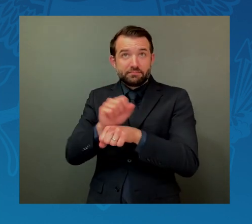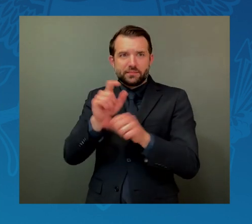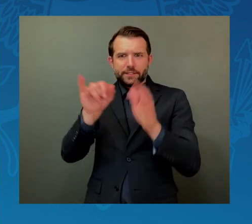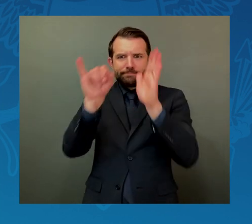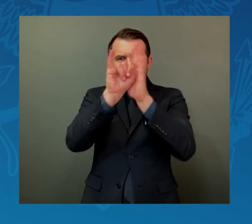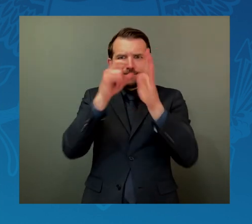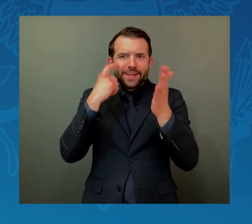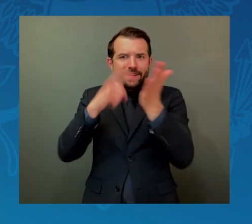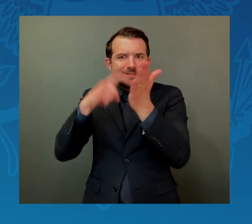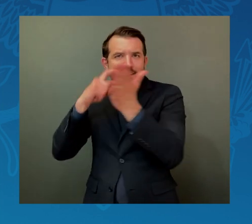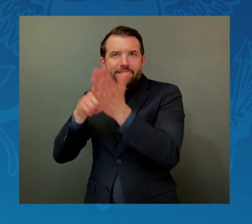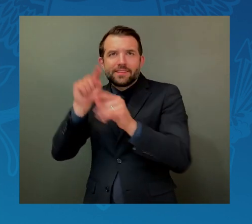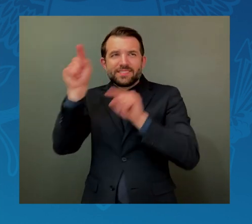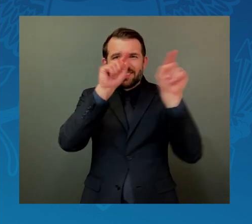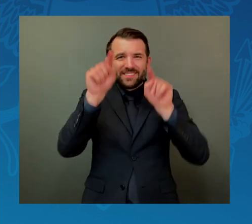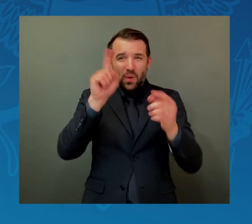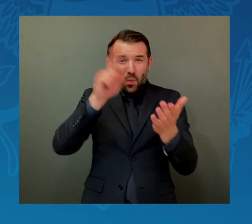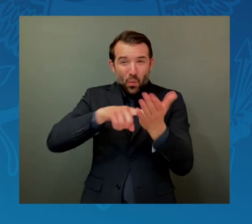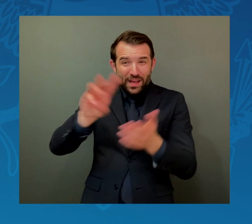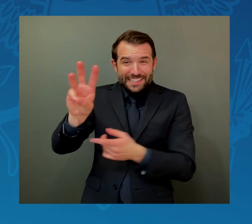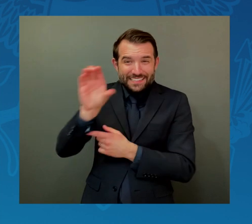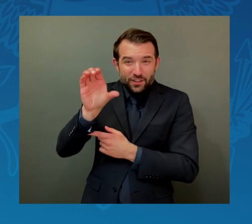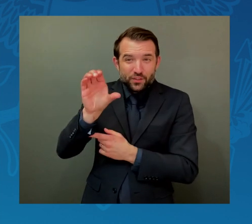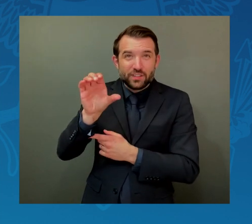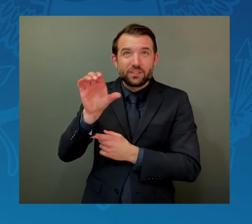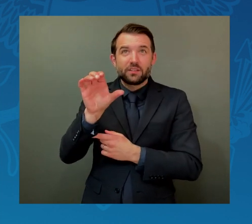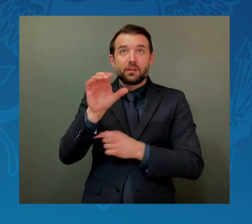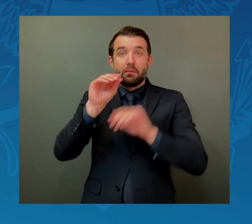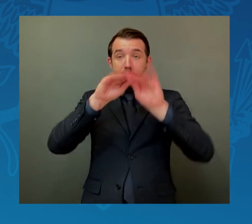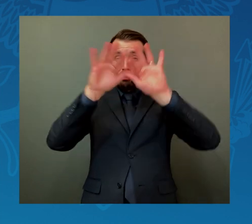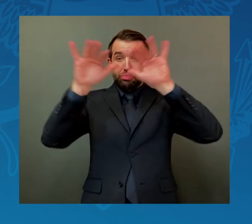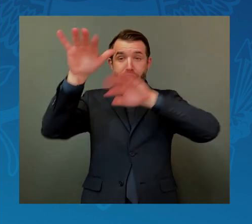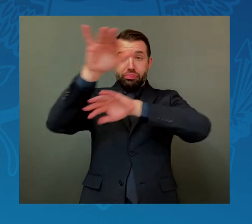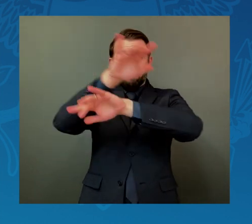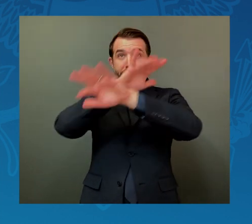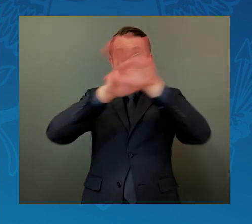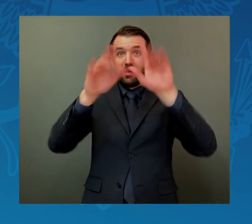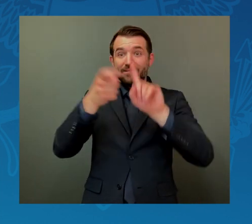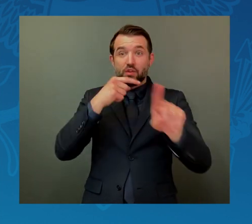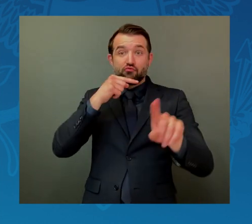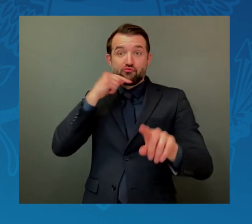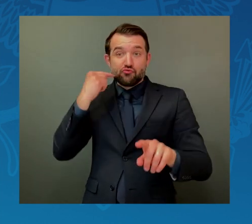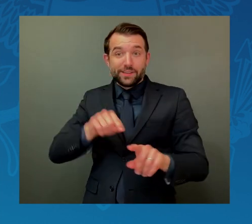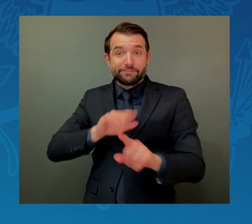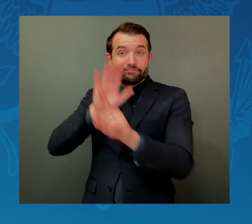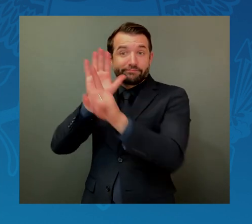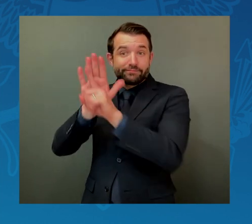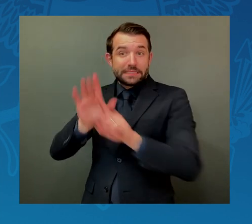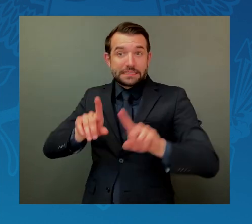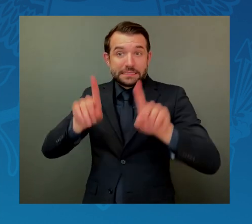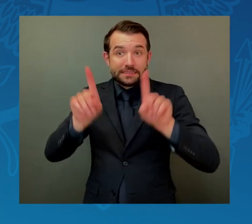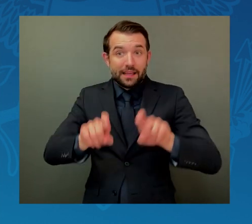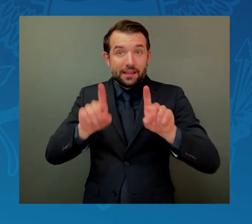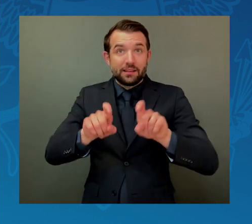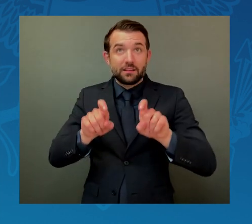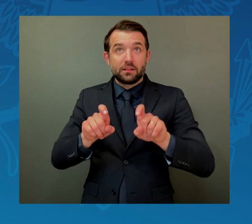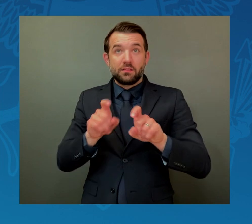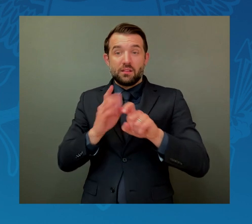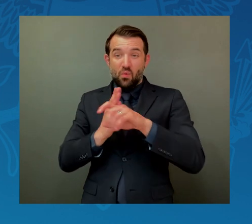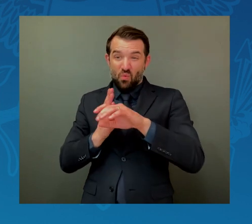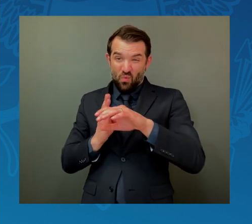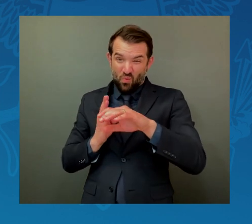from the Russian test. There are over 2,800 pieces of debris